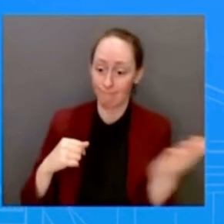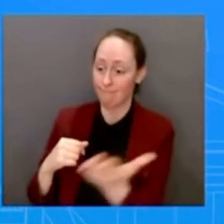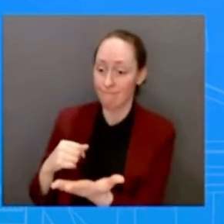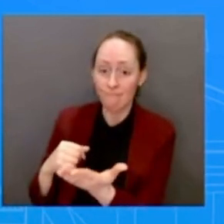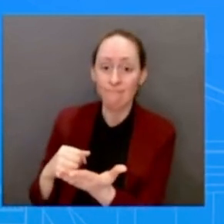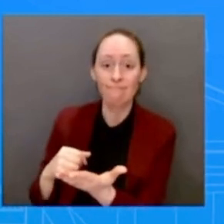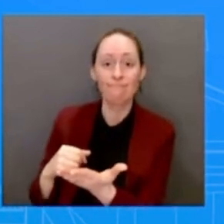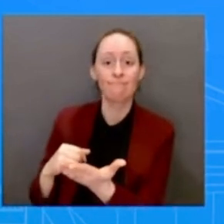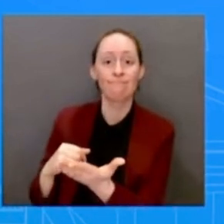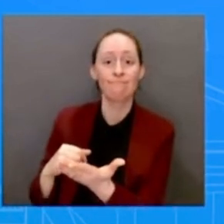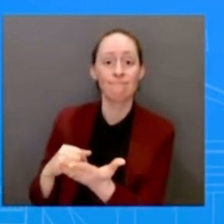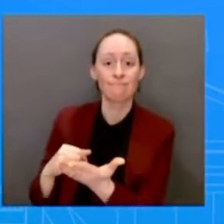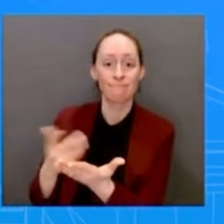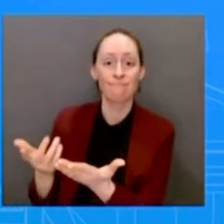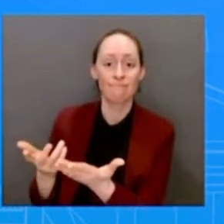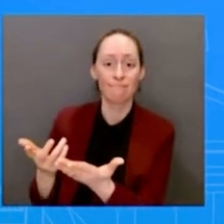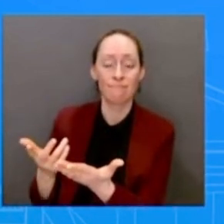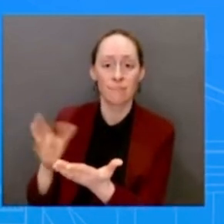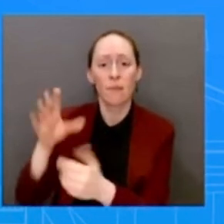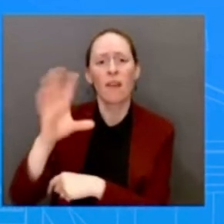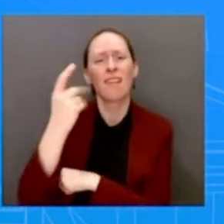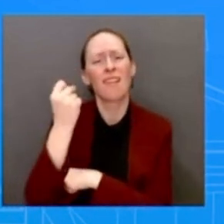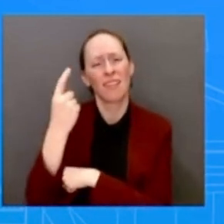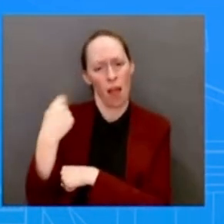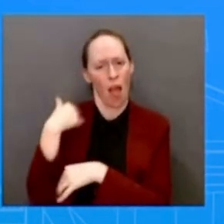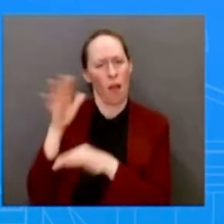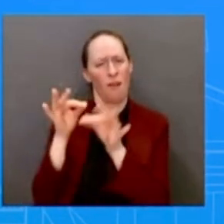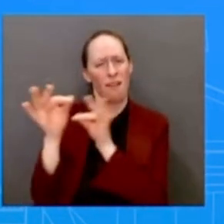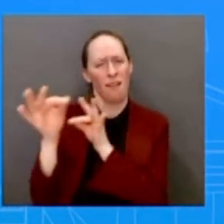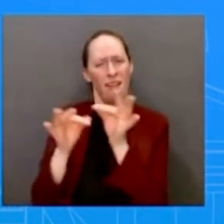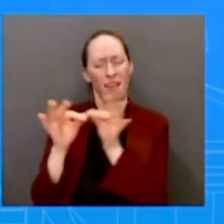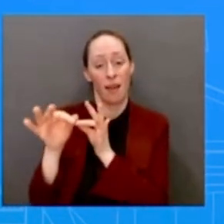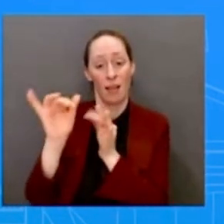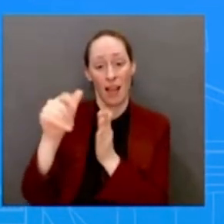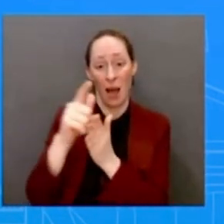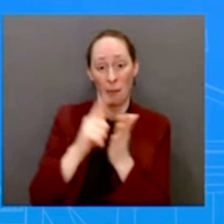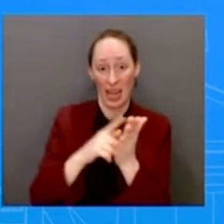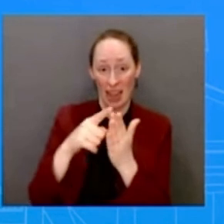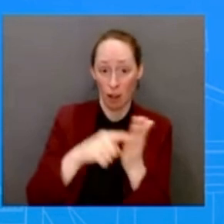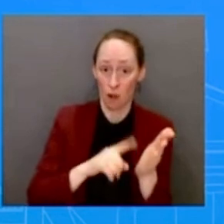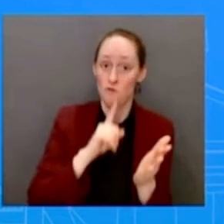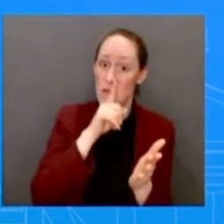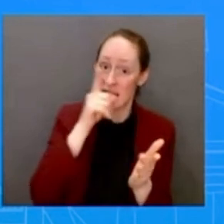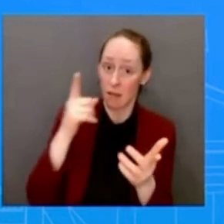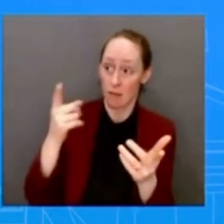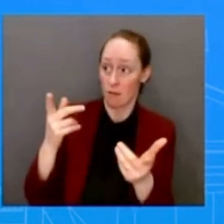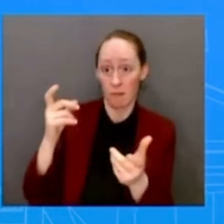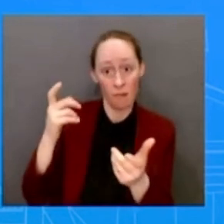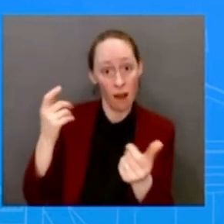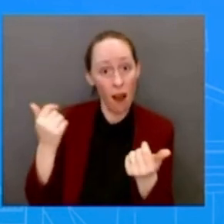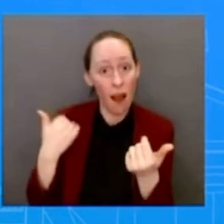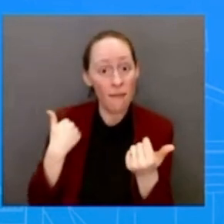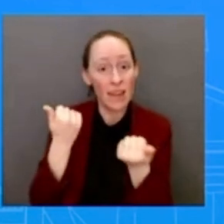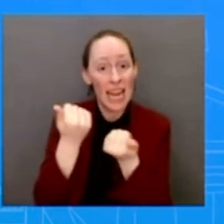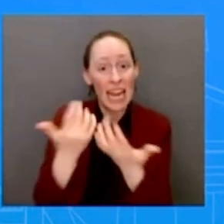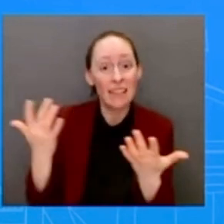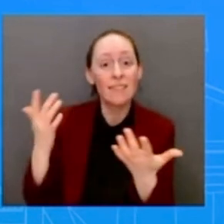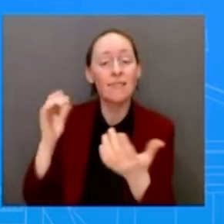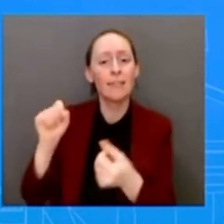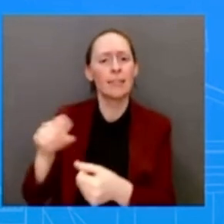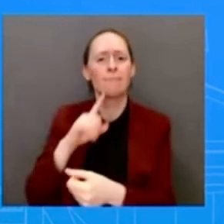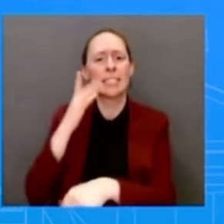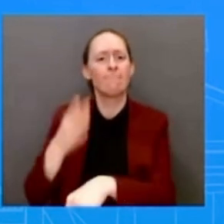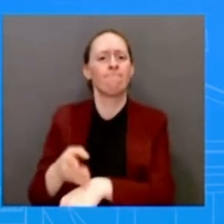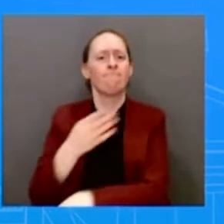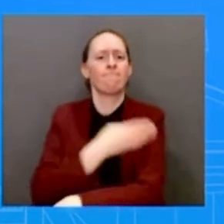This President has been someone for many years, many decades, who has always put the safety of American, American families,